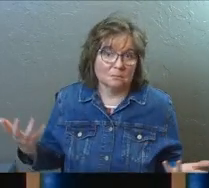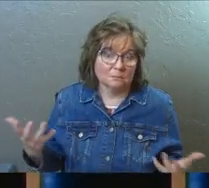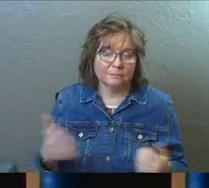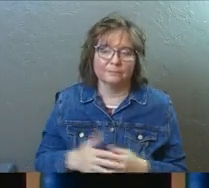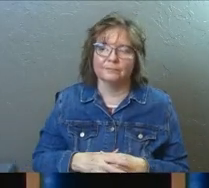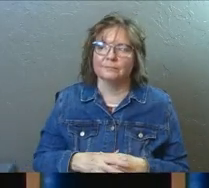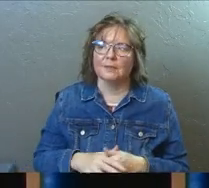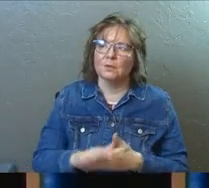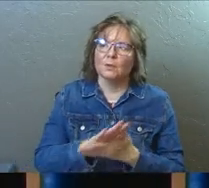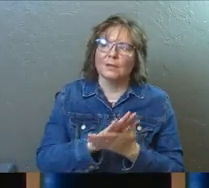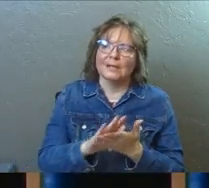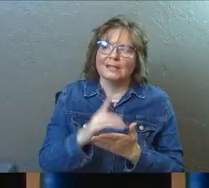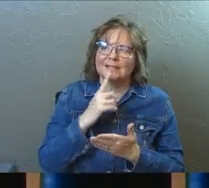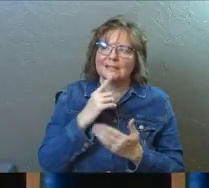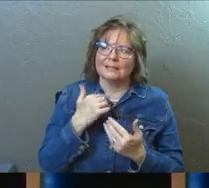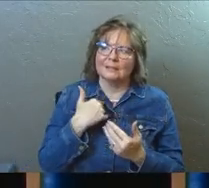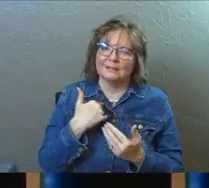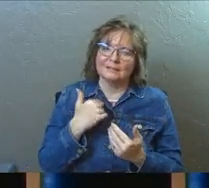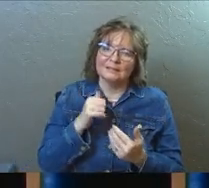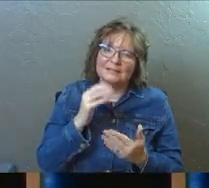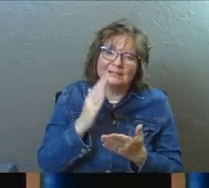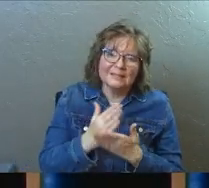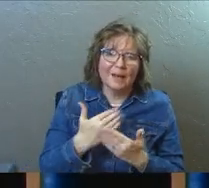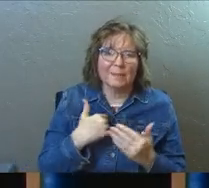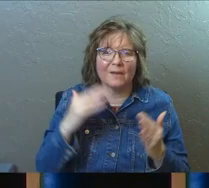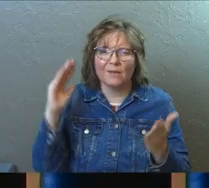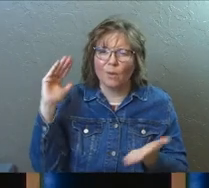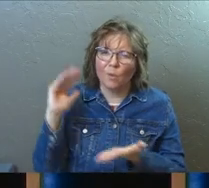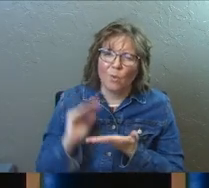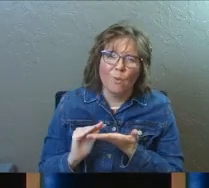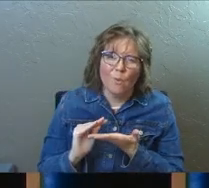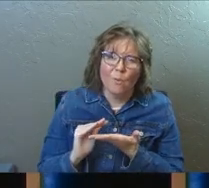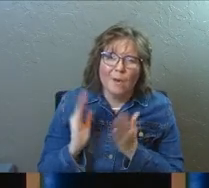As kindly as I can say, stop having low expectations of God.